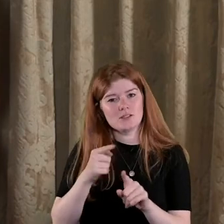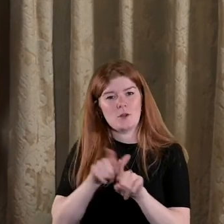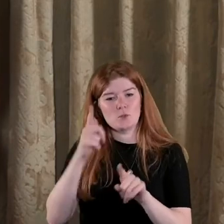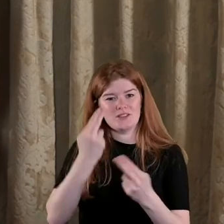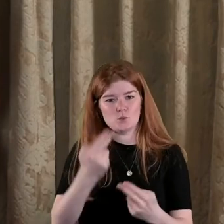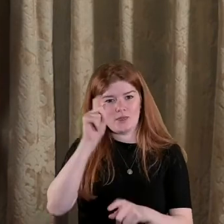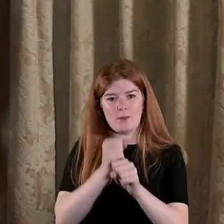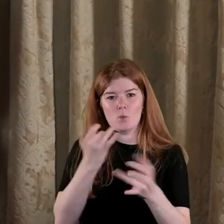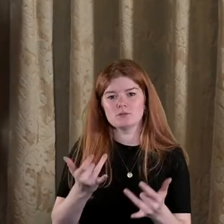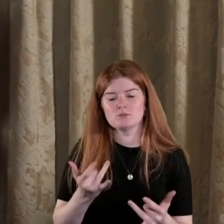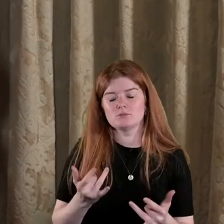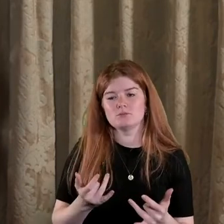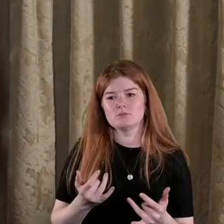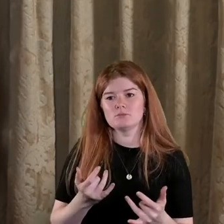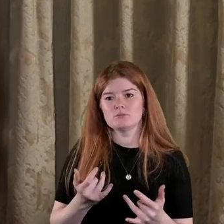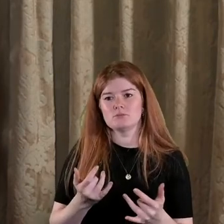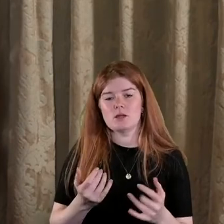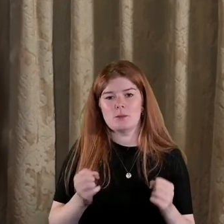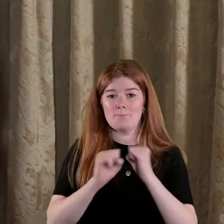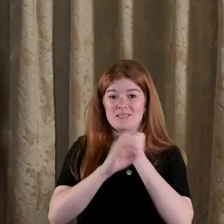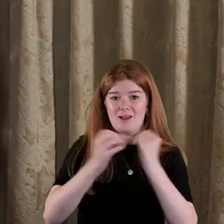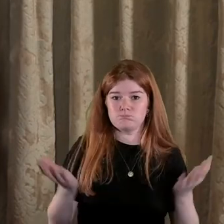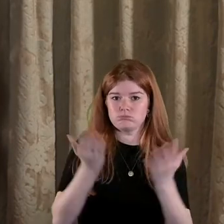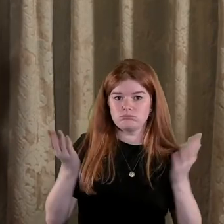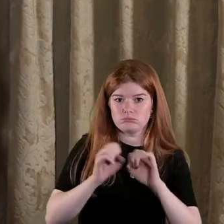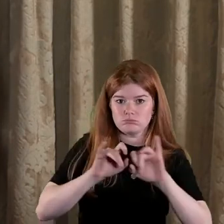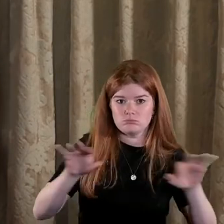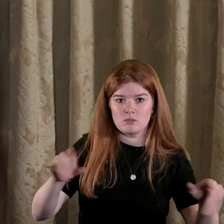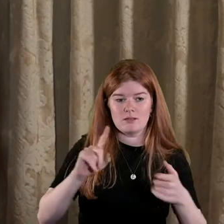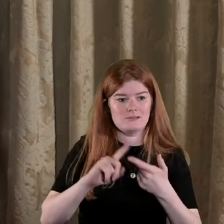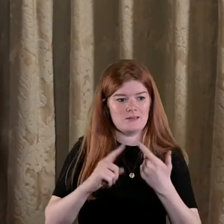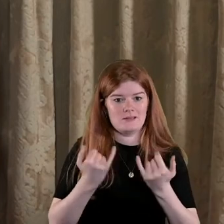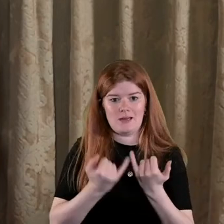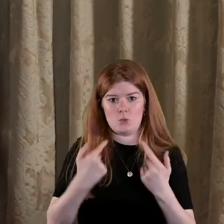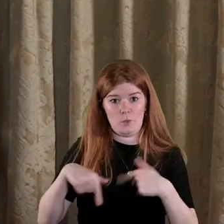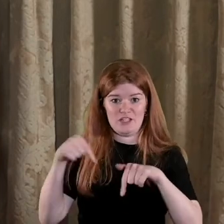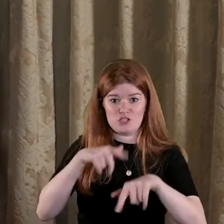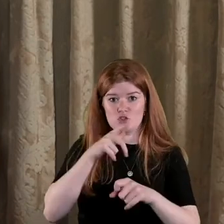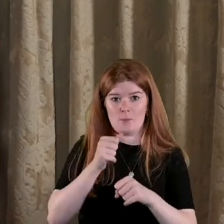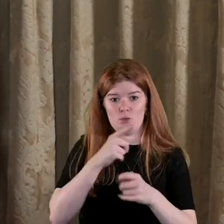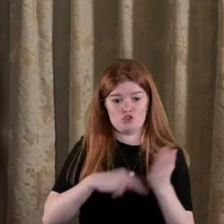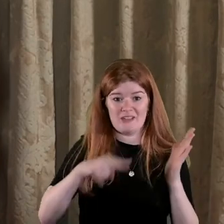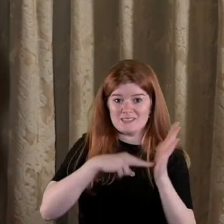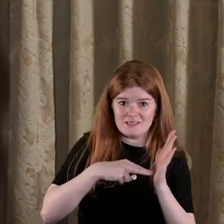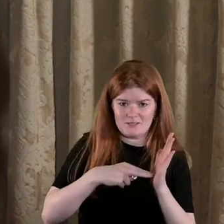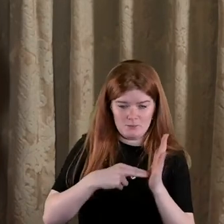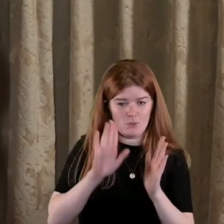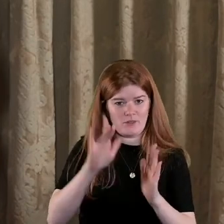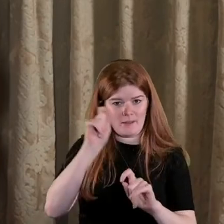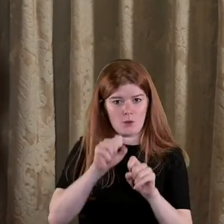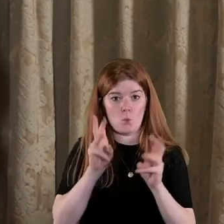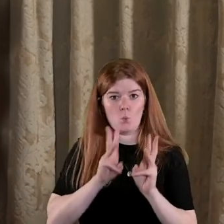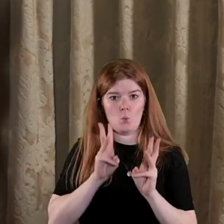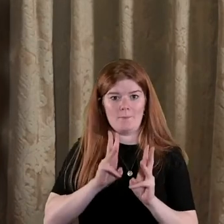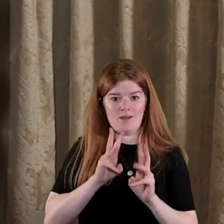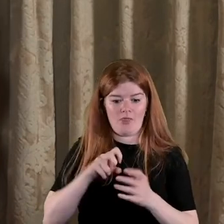things like in terms of propaganda and so on or you think about we're here thinking about the treaty you think about the women on